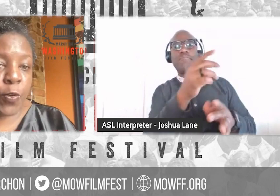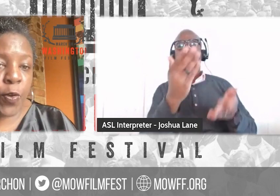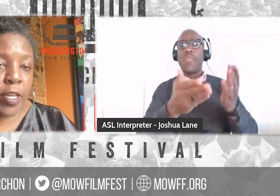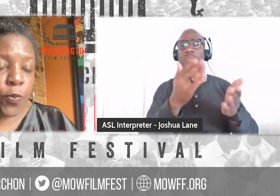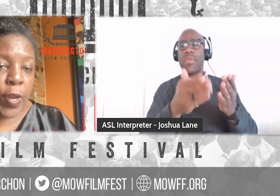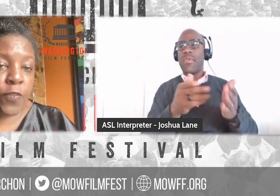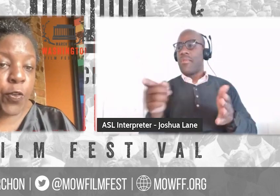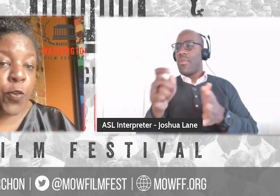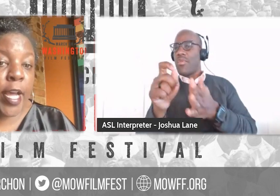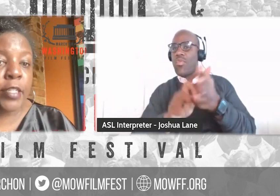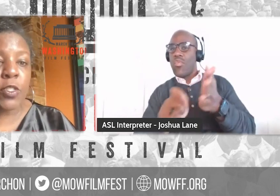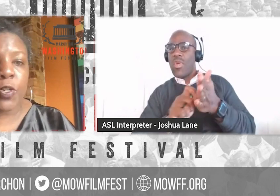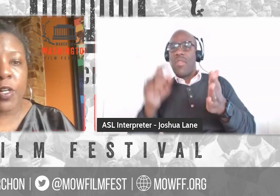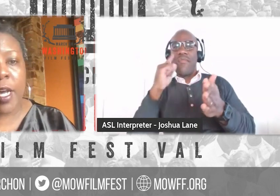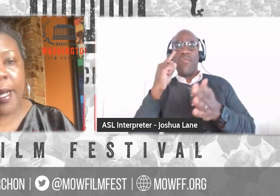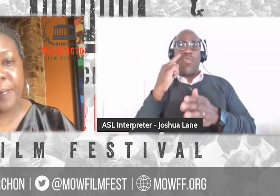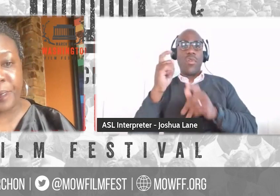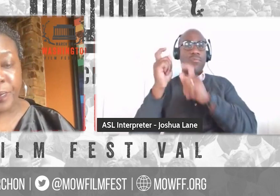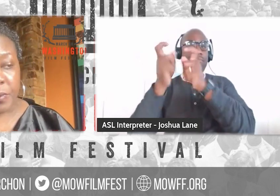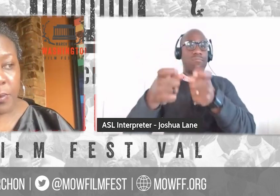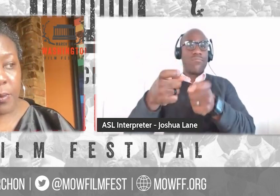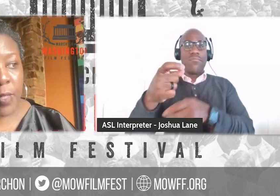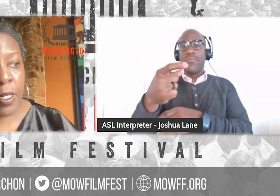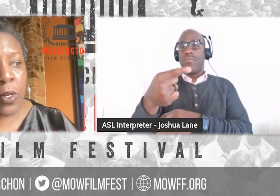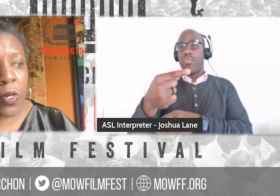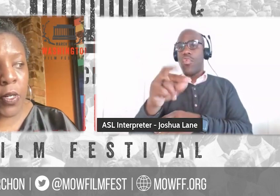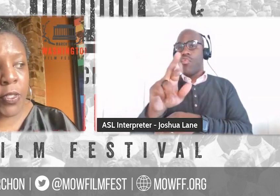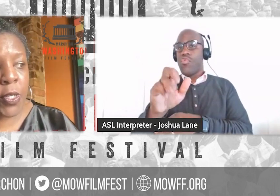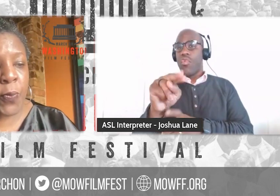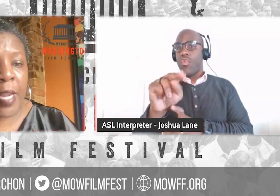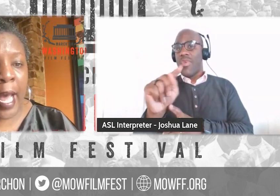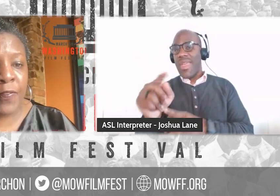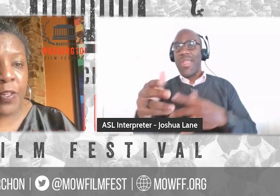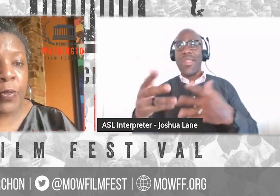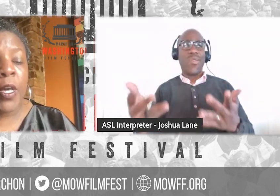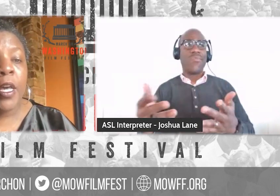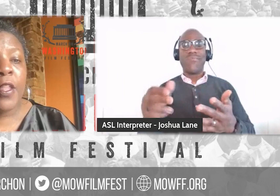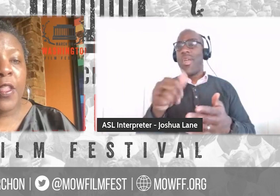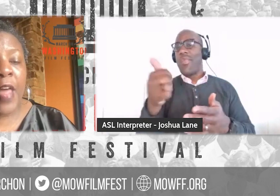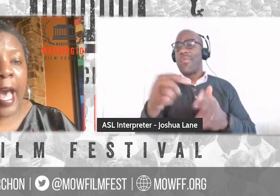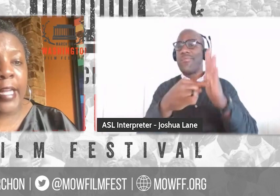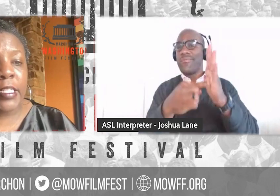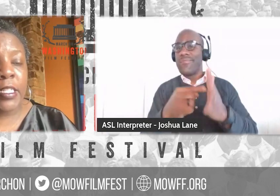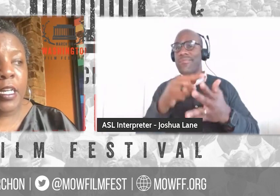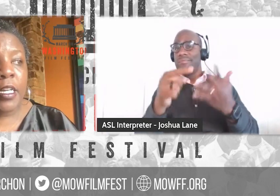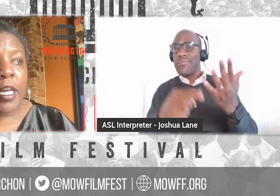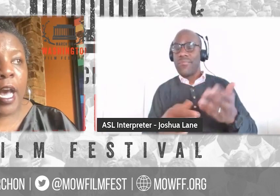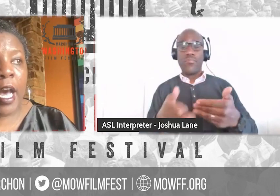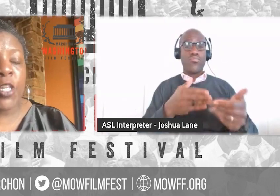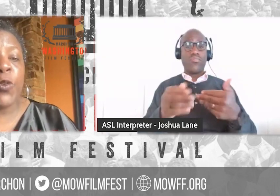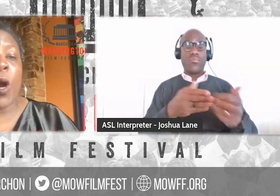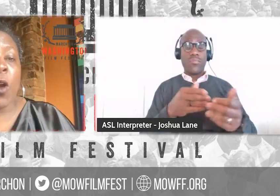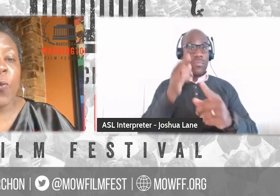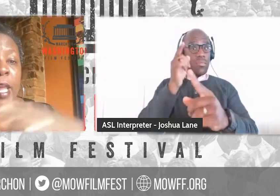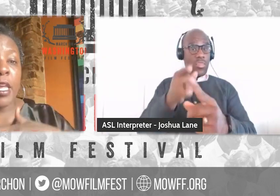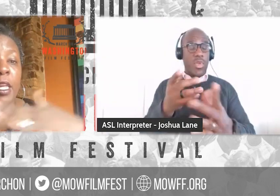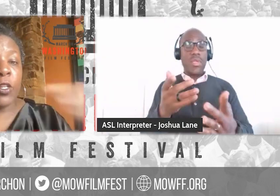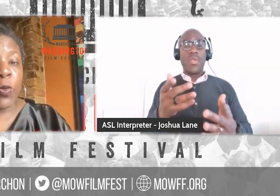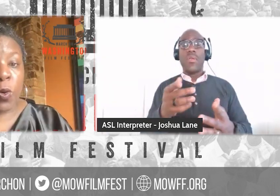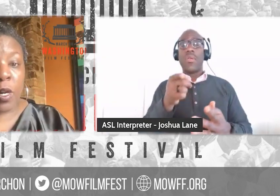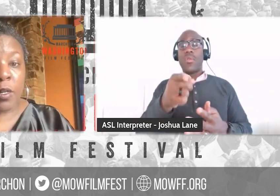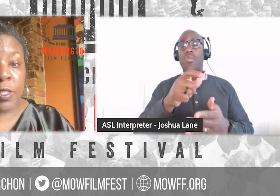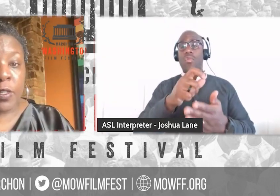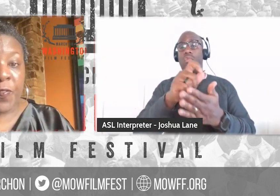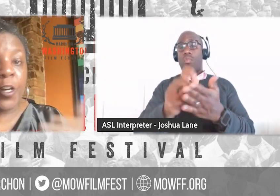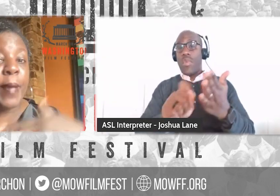you'd be writing for grant, you're writing for grants or, um, or, you know, what have you, that, uh, you are writing